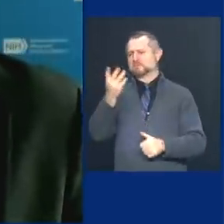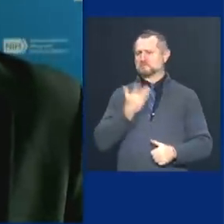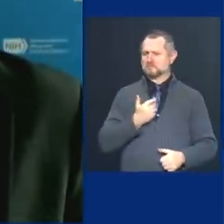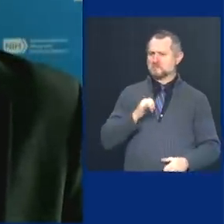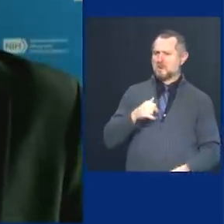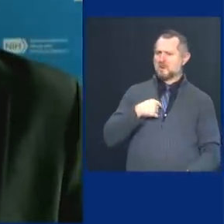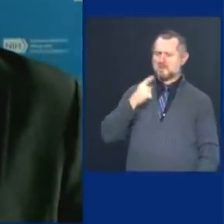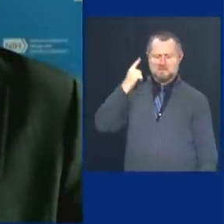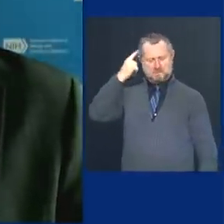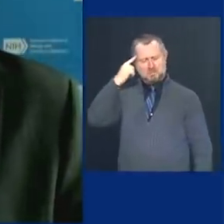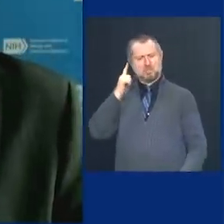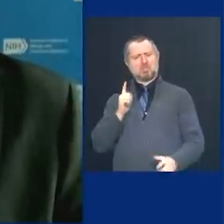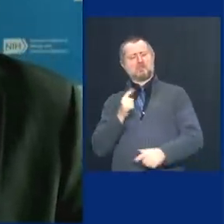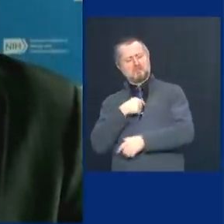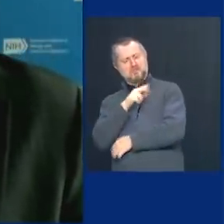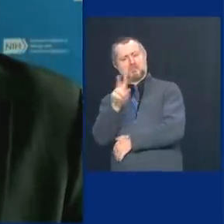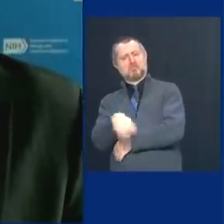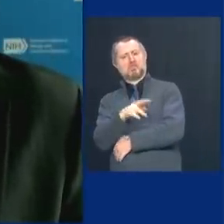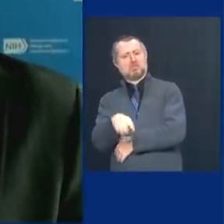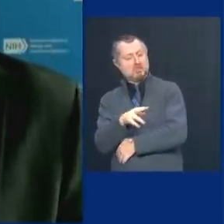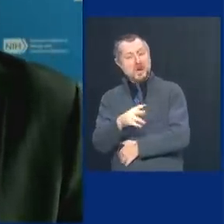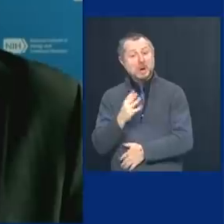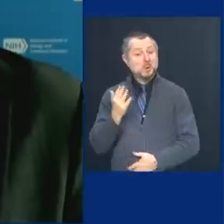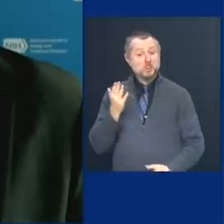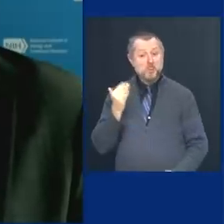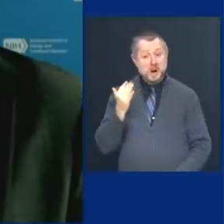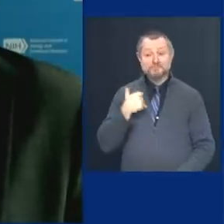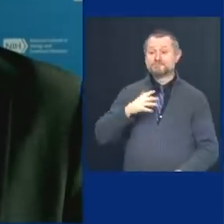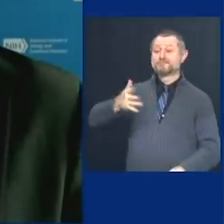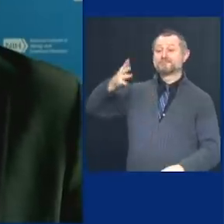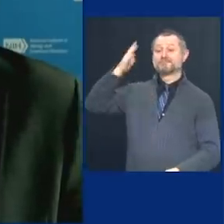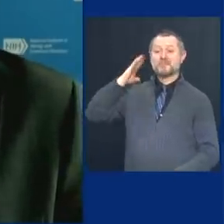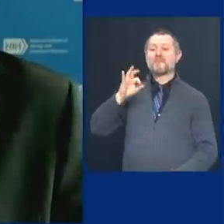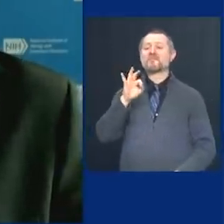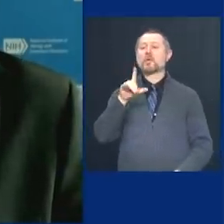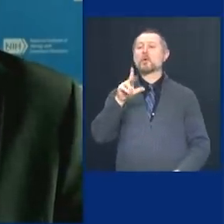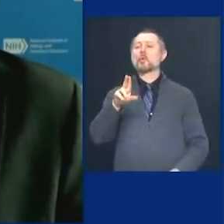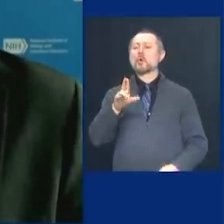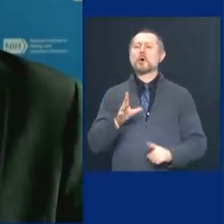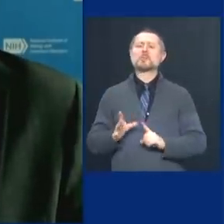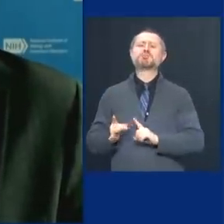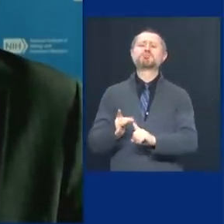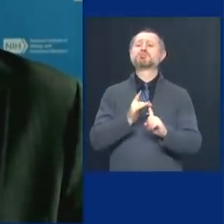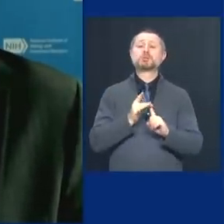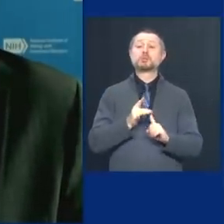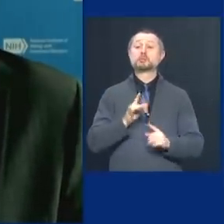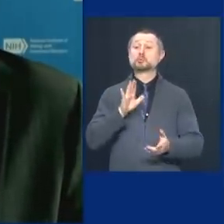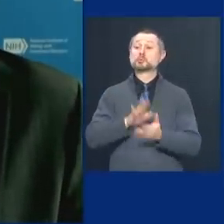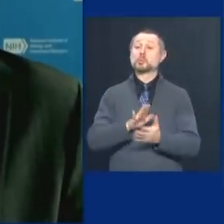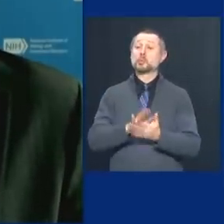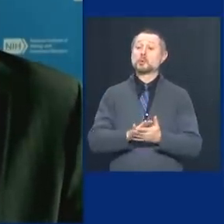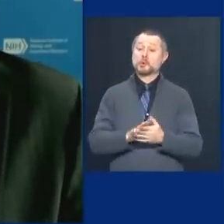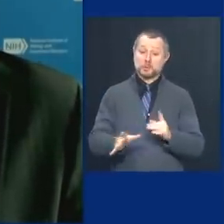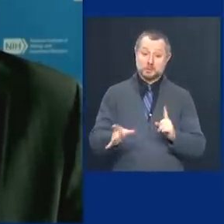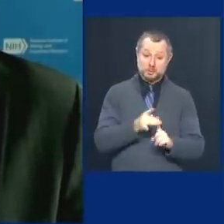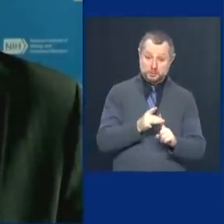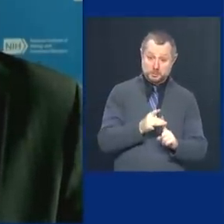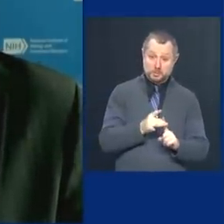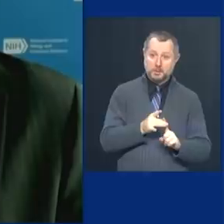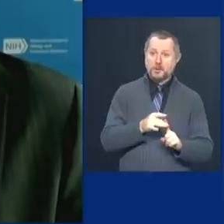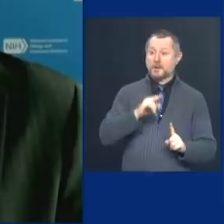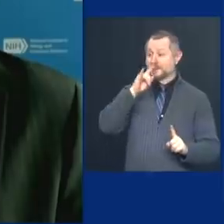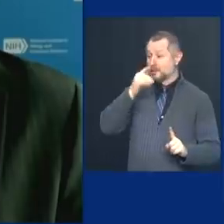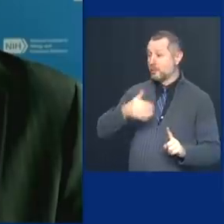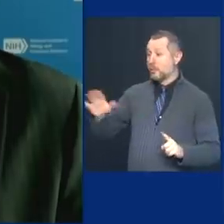concerned. If you look at the influenza model, the issue is the kids are in school, they get infected, they come home and they infect their